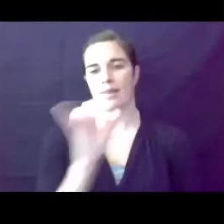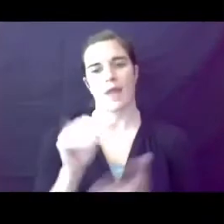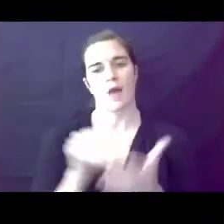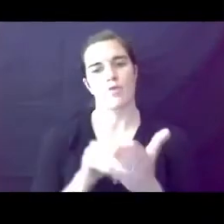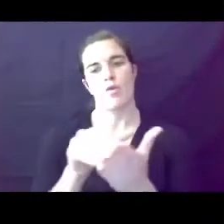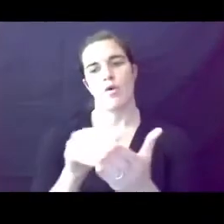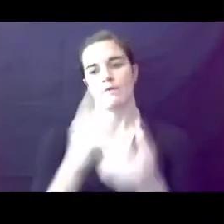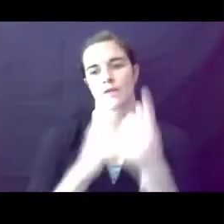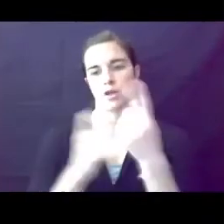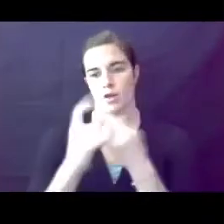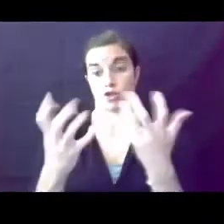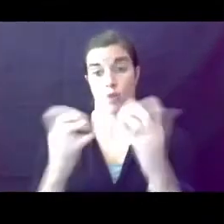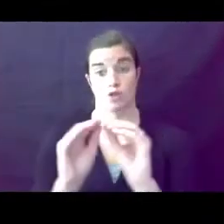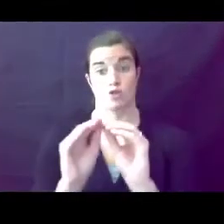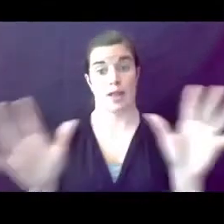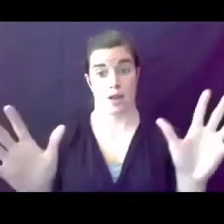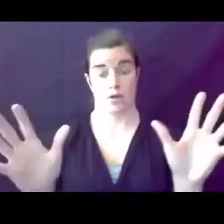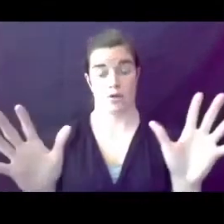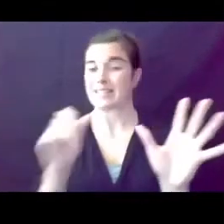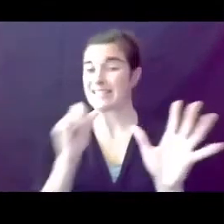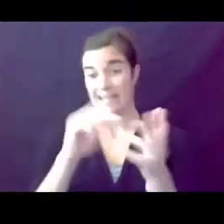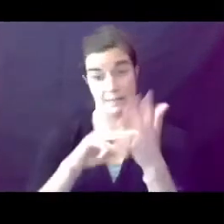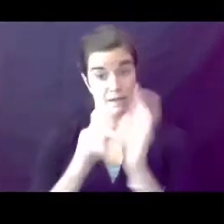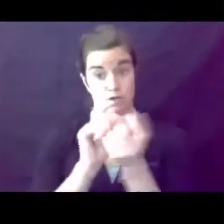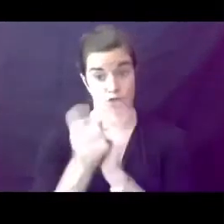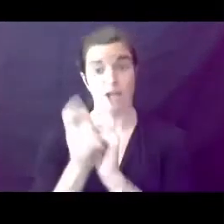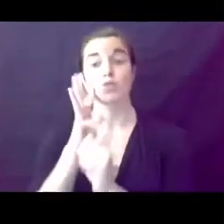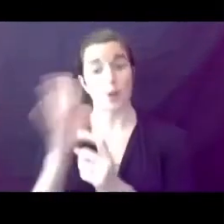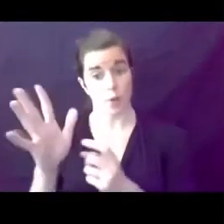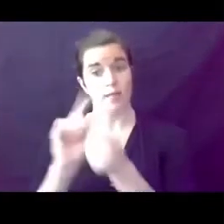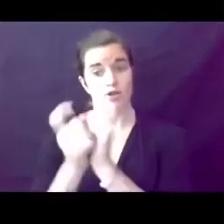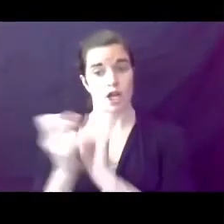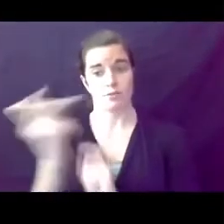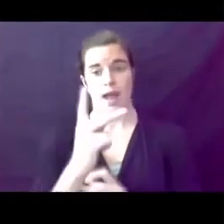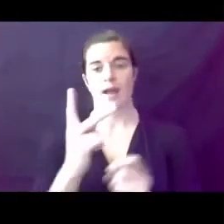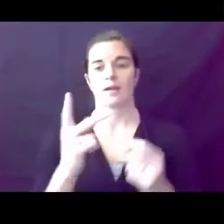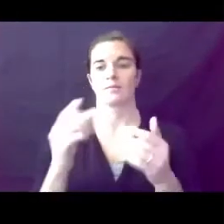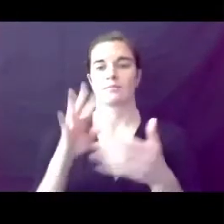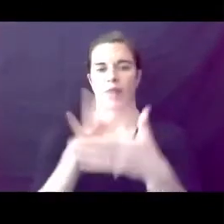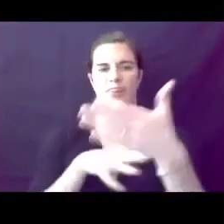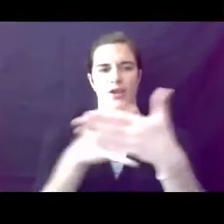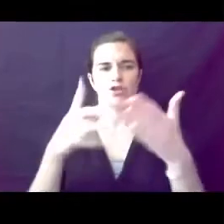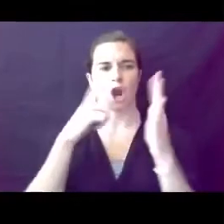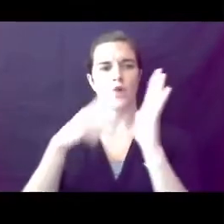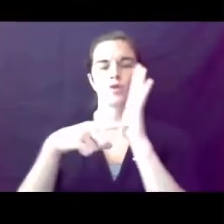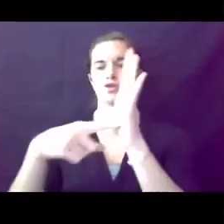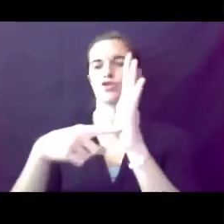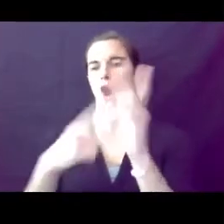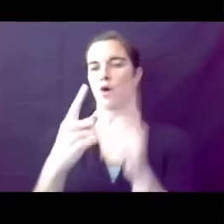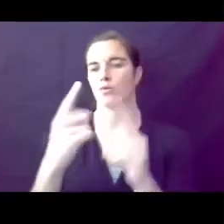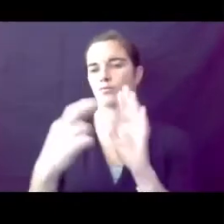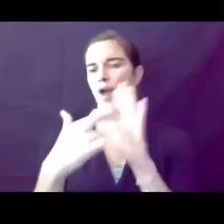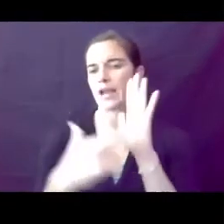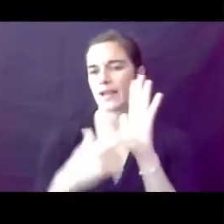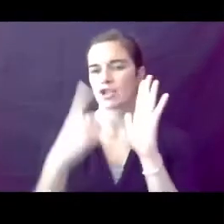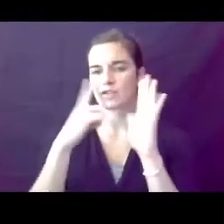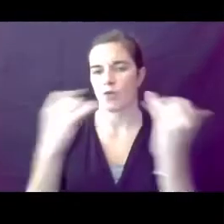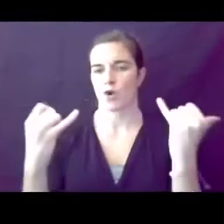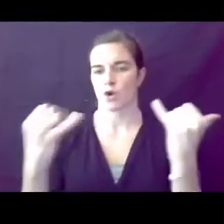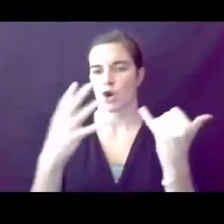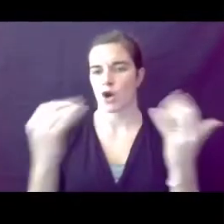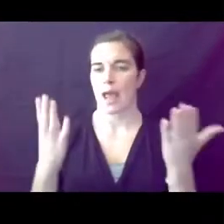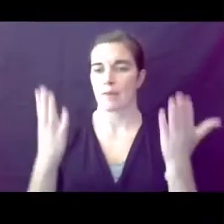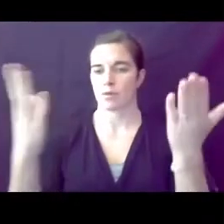we've got, so we just wanted to make that clear. And the chart on the next slide will illustrate the regulations for our current and proposed districts